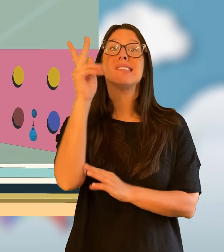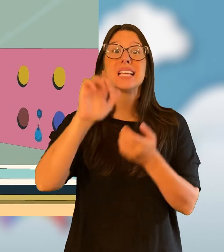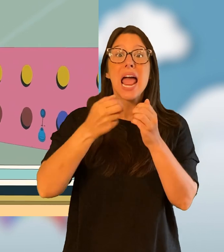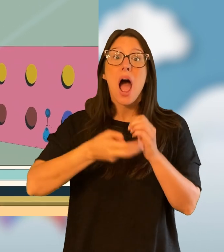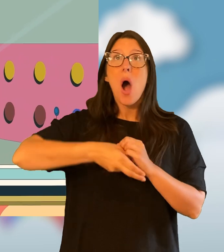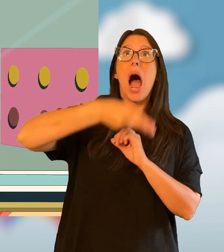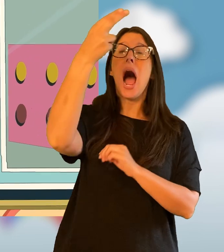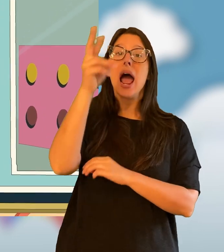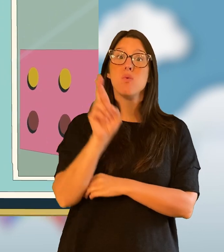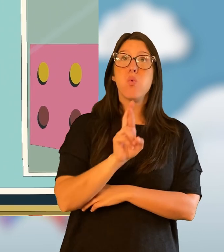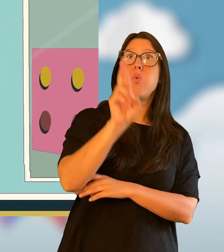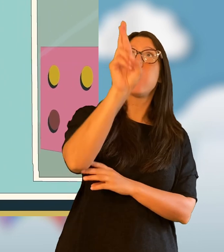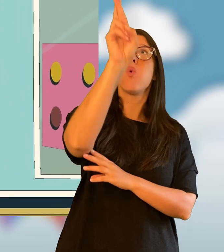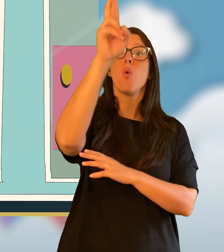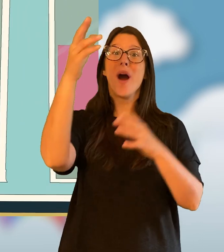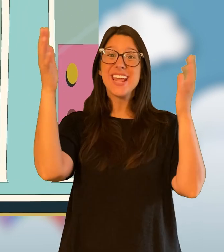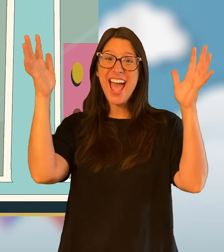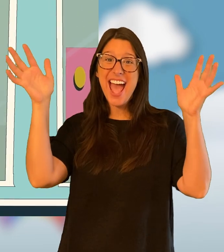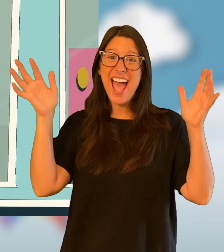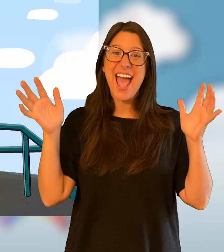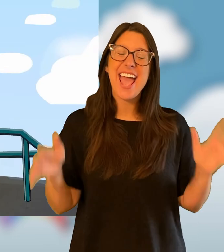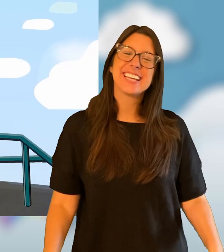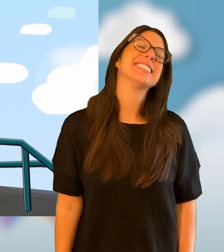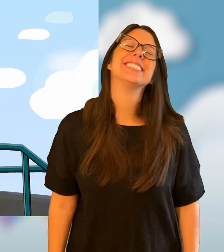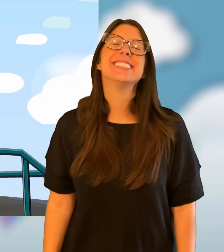see how high we can get! Woo-hoo!